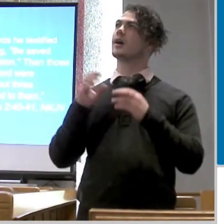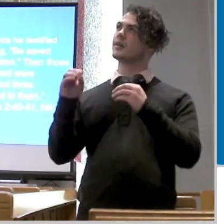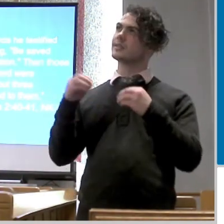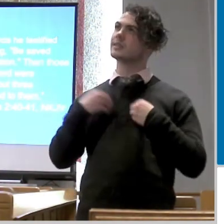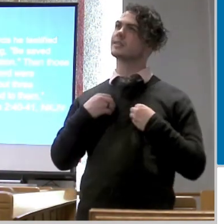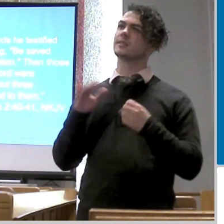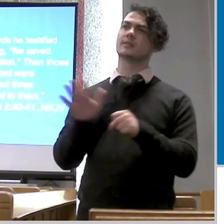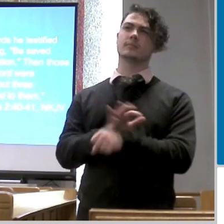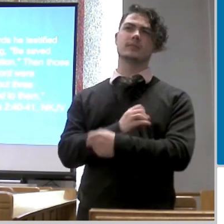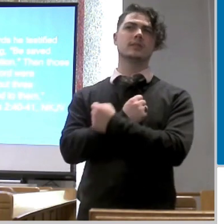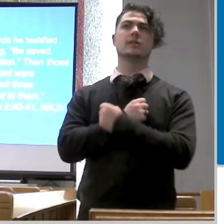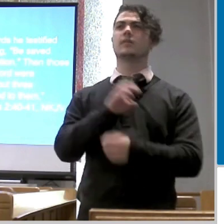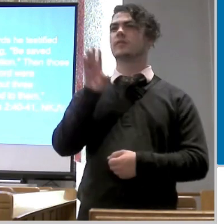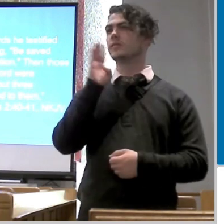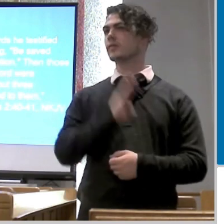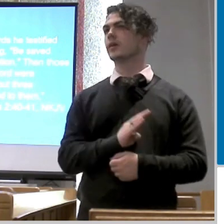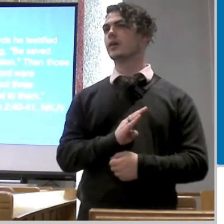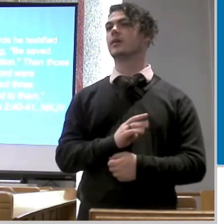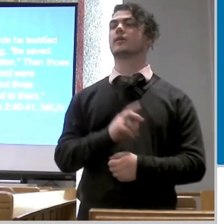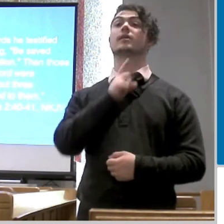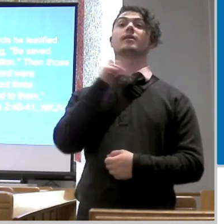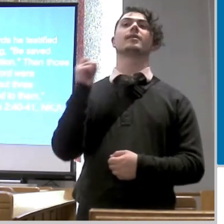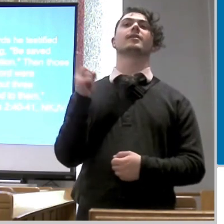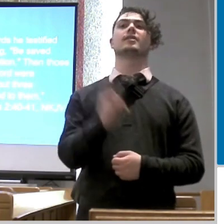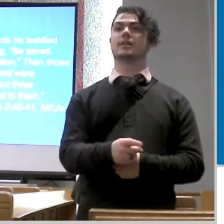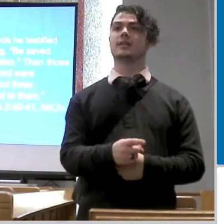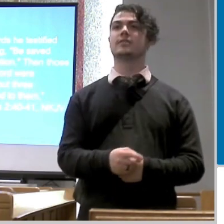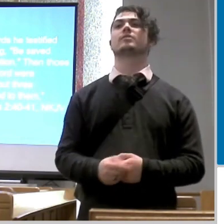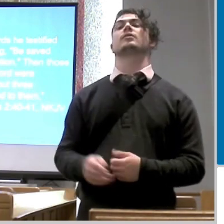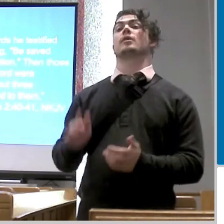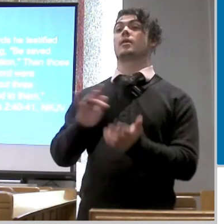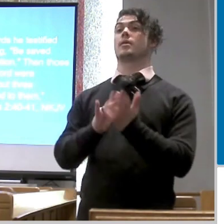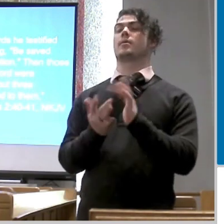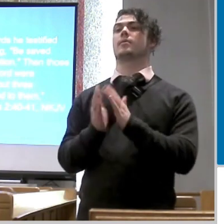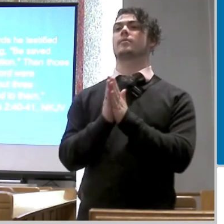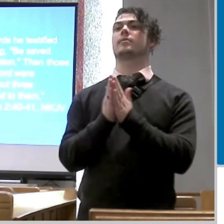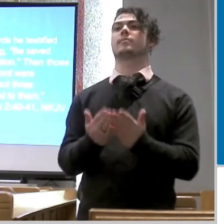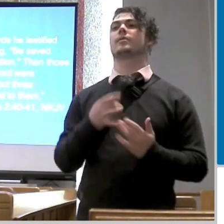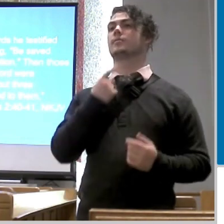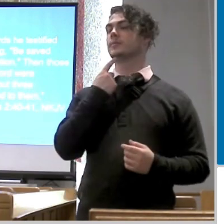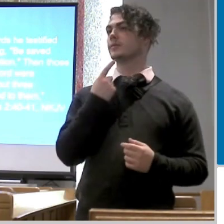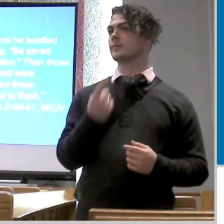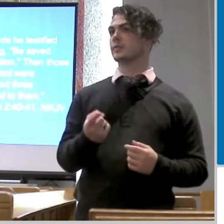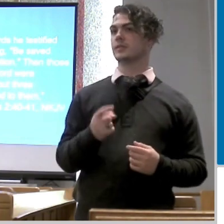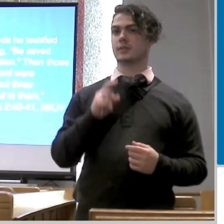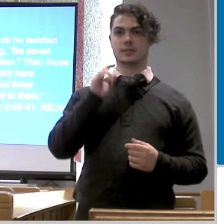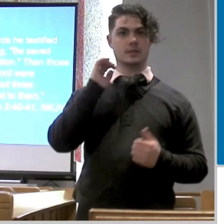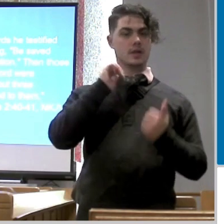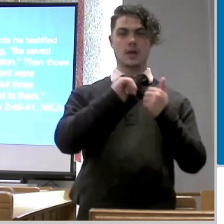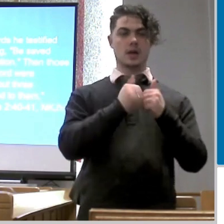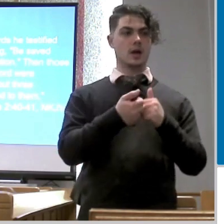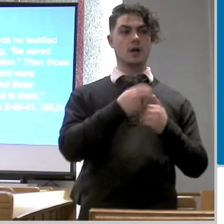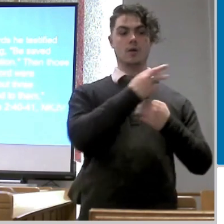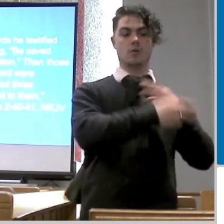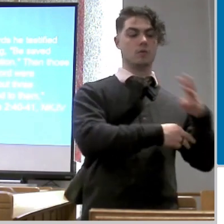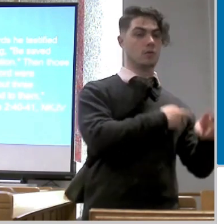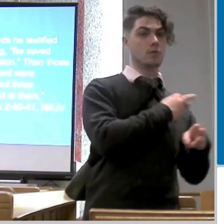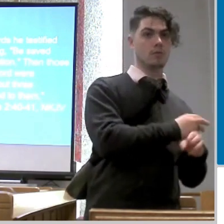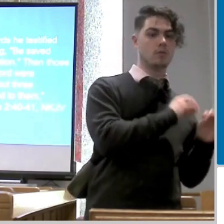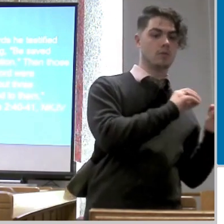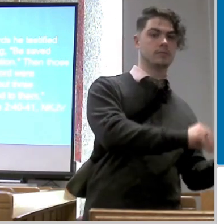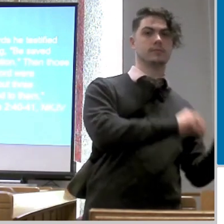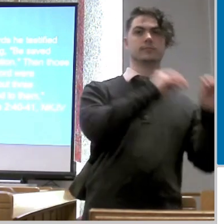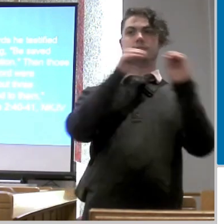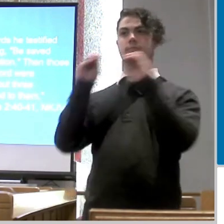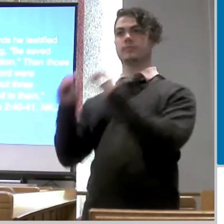god well the answer is right here the bible tells us that in order to move from a corrupt generation the pattern of the world into